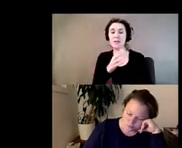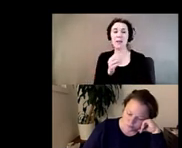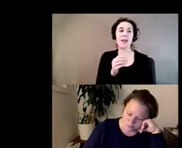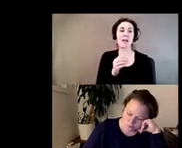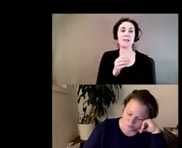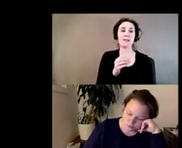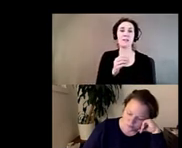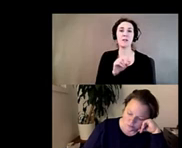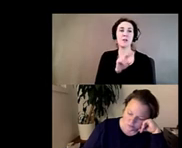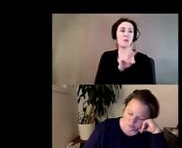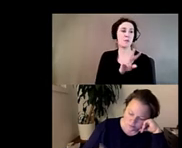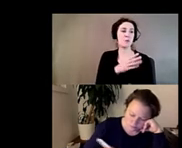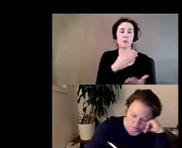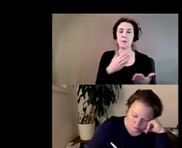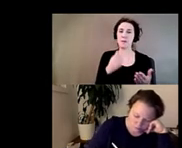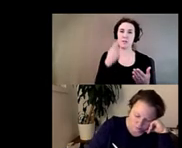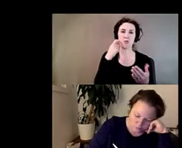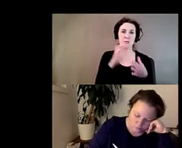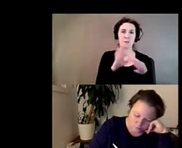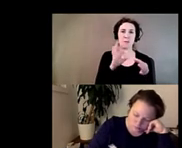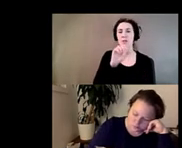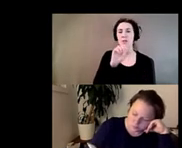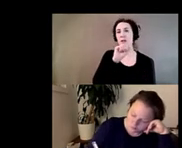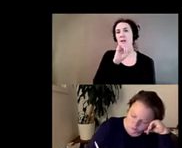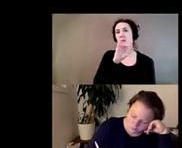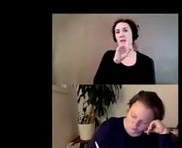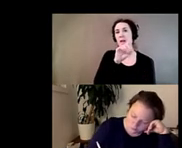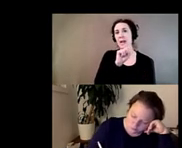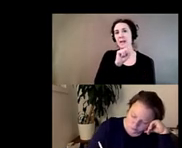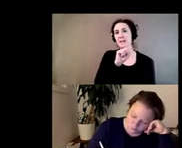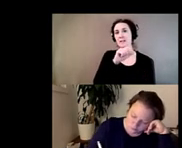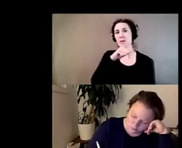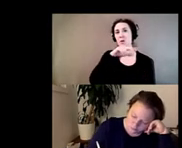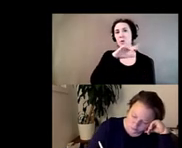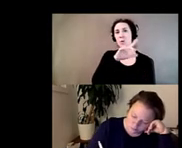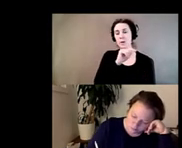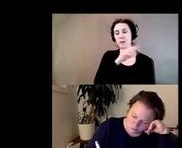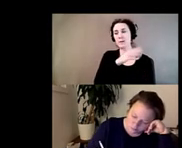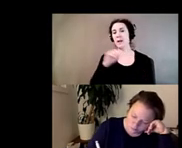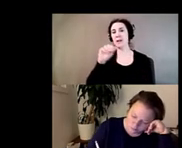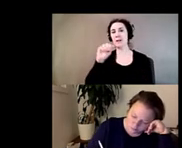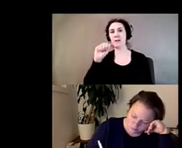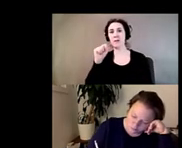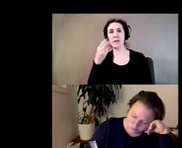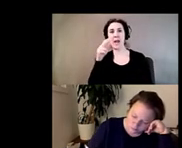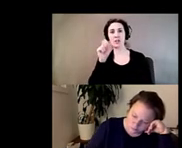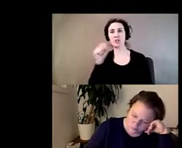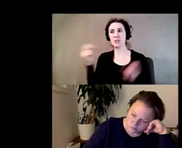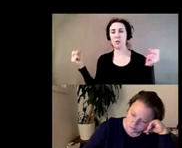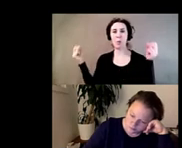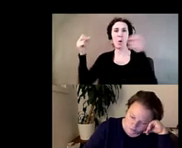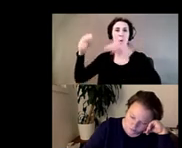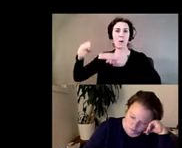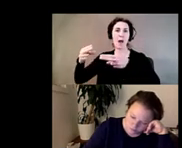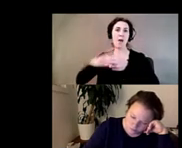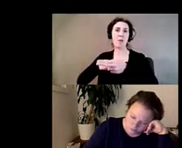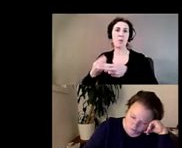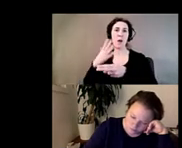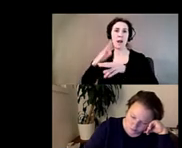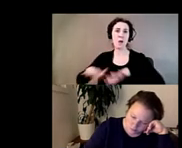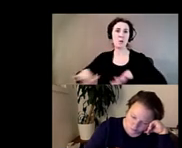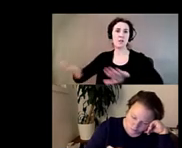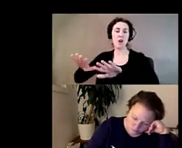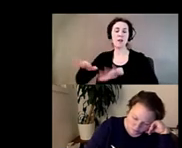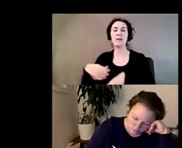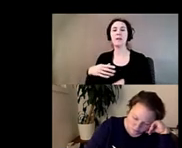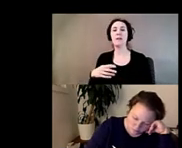named the aids quote and the activist intervention when when ashes were thrown onto the white house lawn um were powerful less as